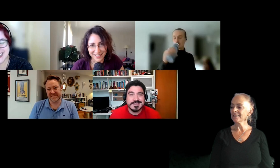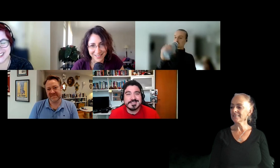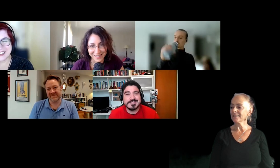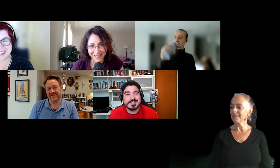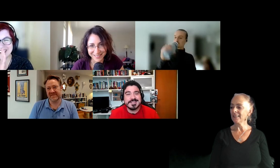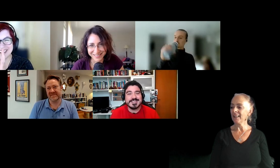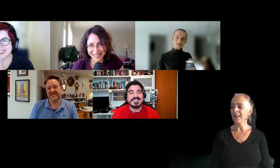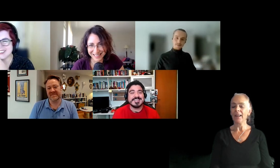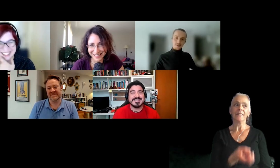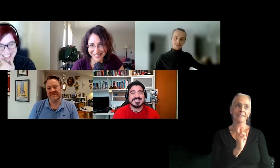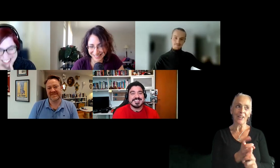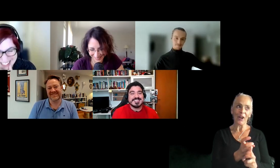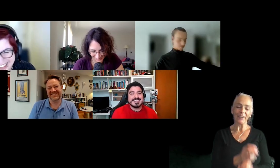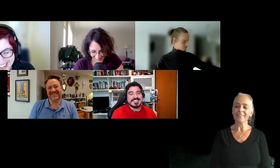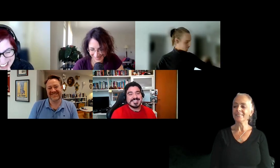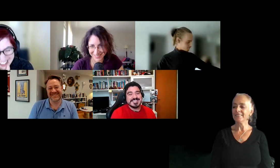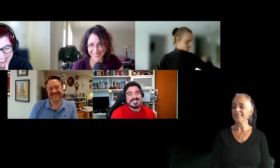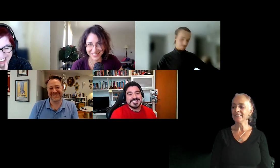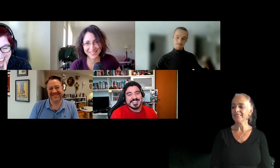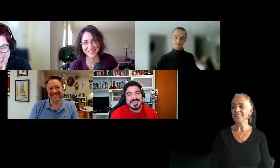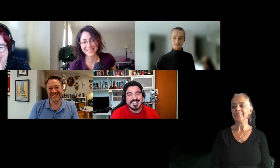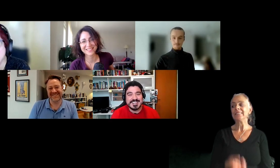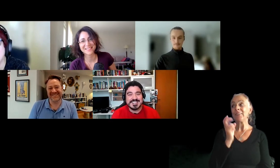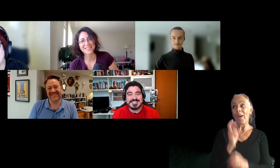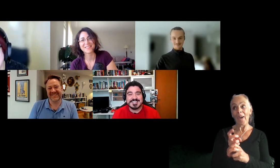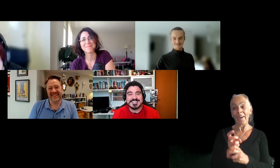It's hard. It's freaking hard.